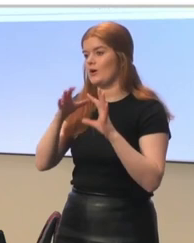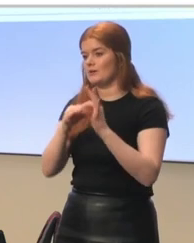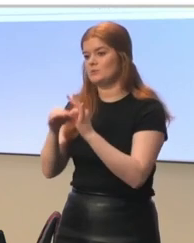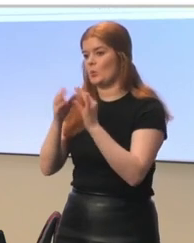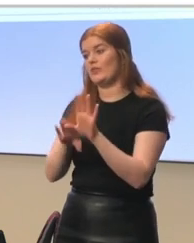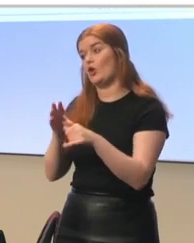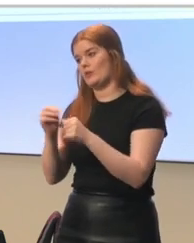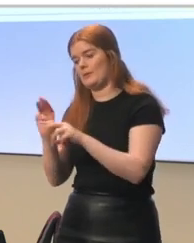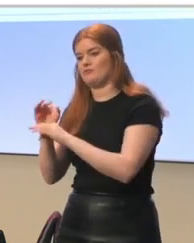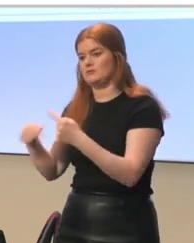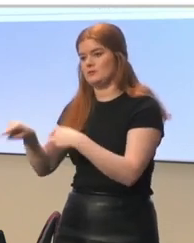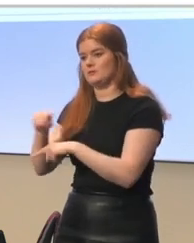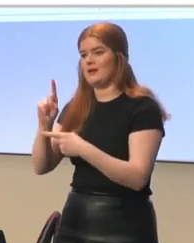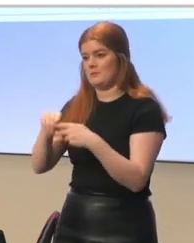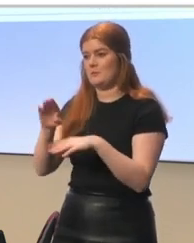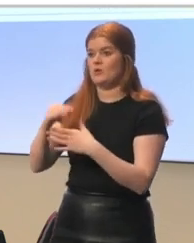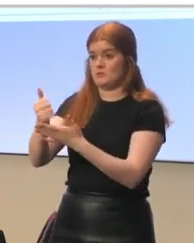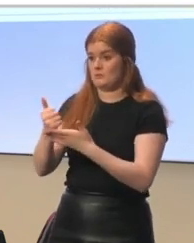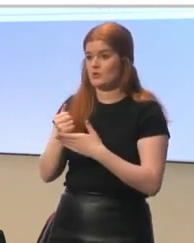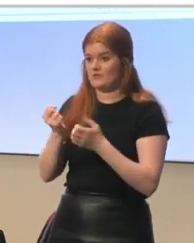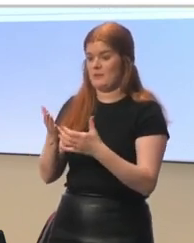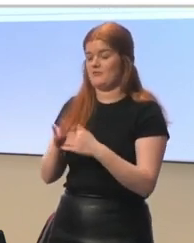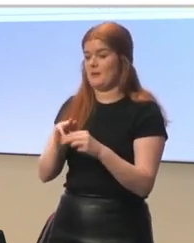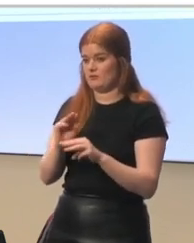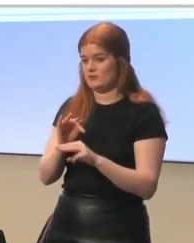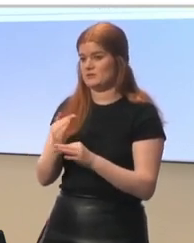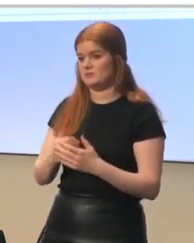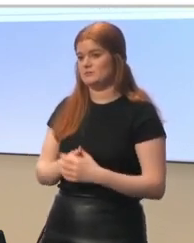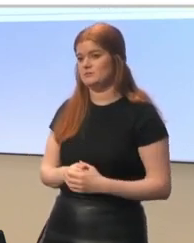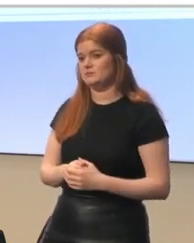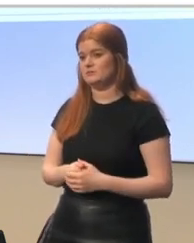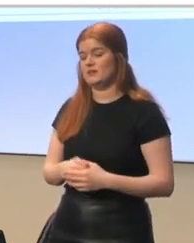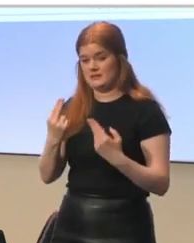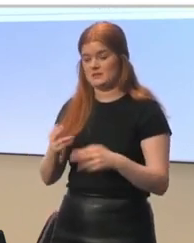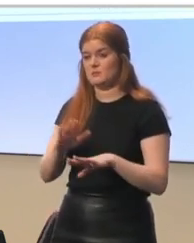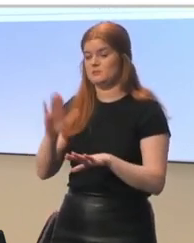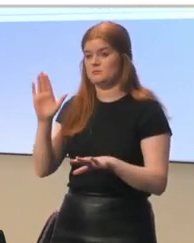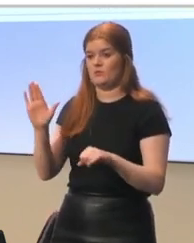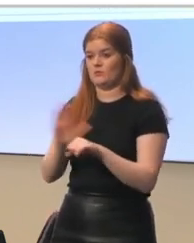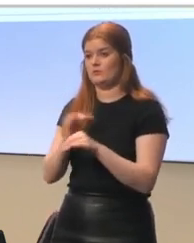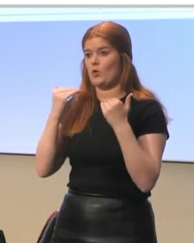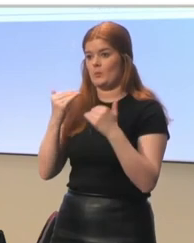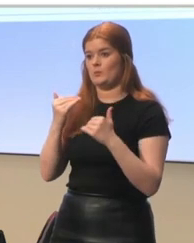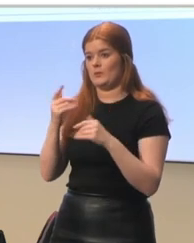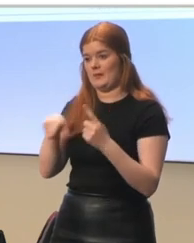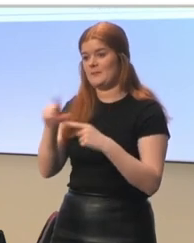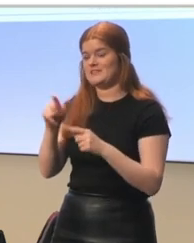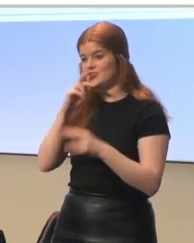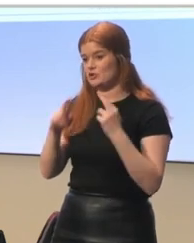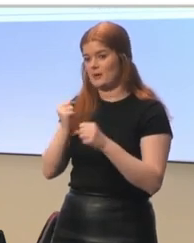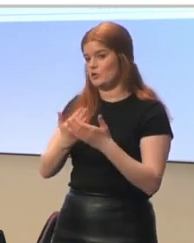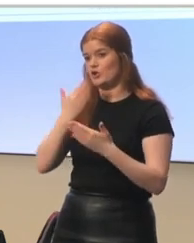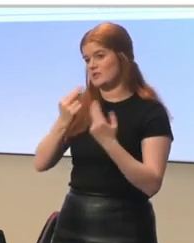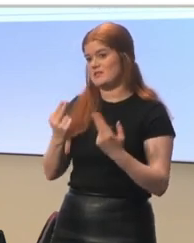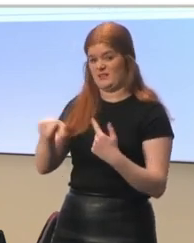with other parents and also more support for parents. They need to better inform and train teachers about the learners' needs, so they didn't feel